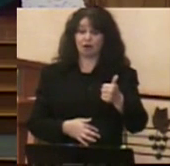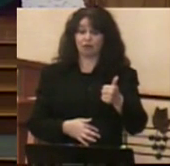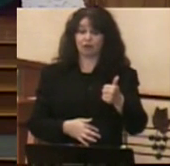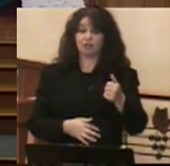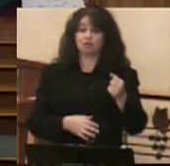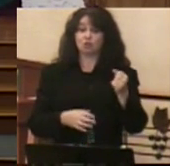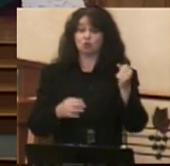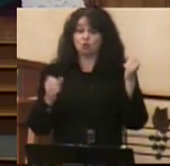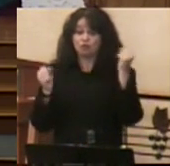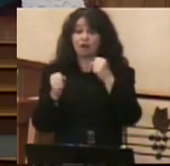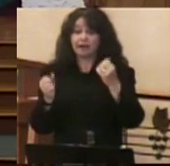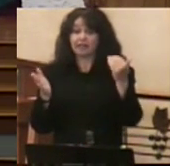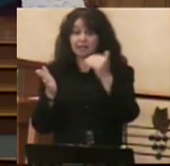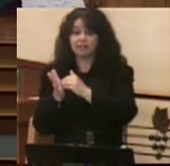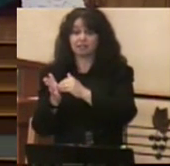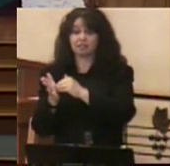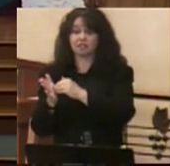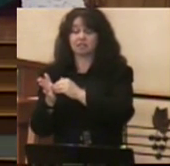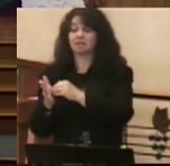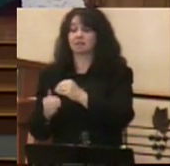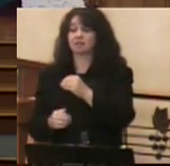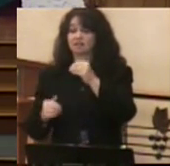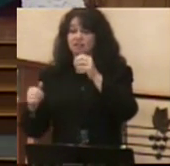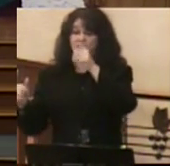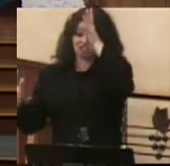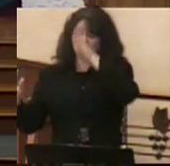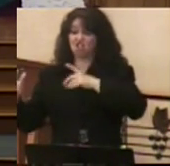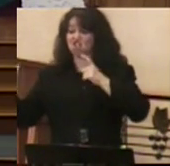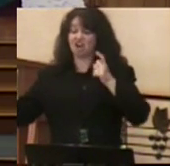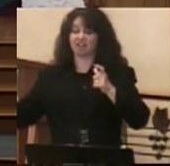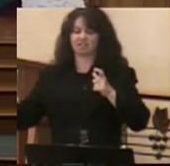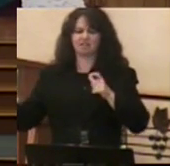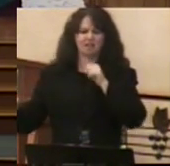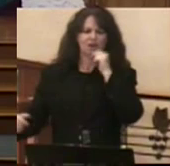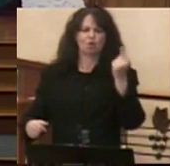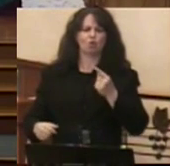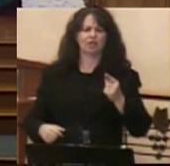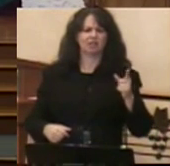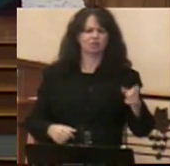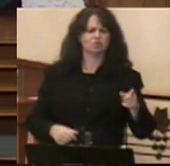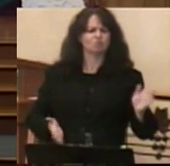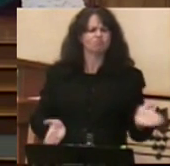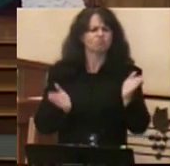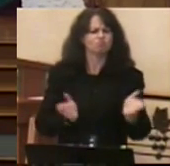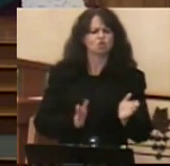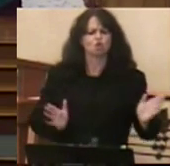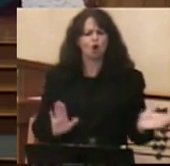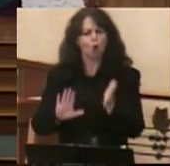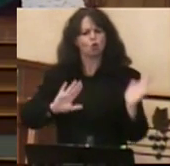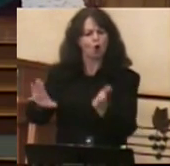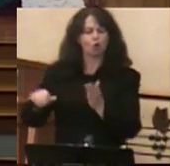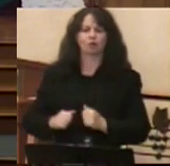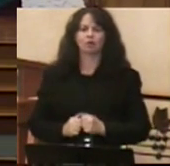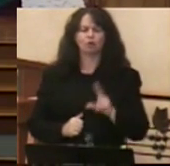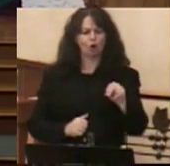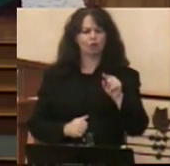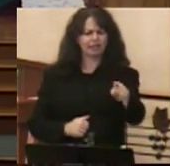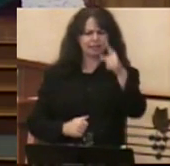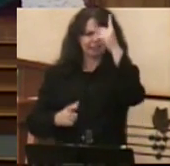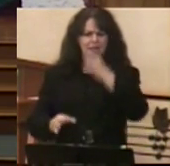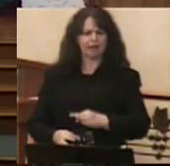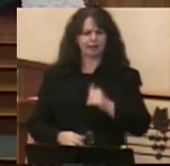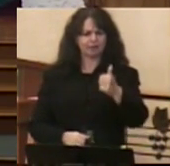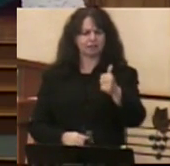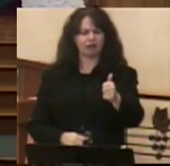fight the giant. He wasn't just thrust out into the valley to face the giant. He didn't go unwillingly. He actually went to King